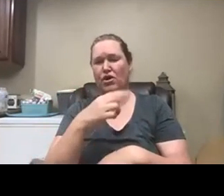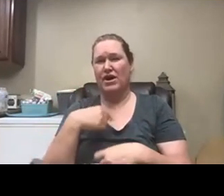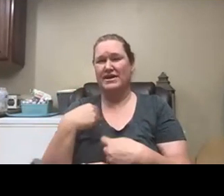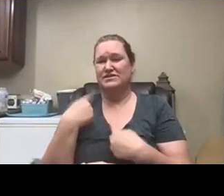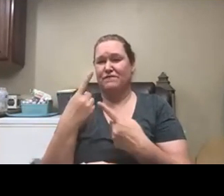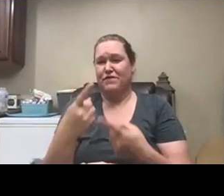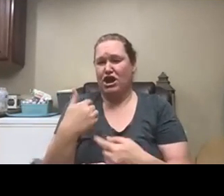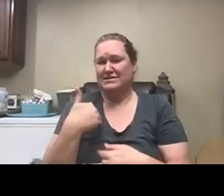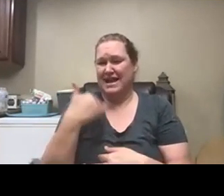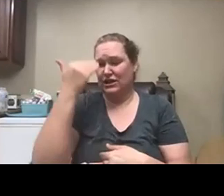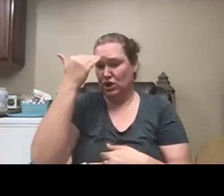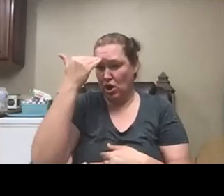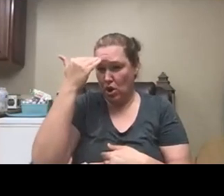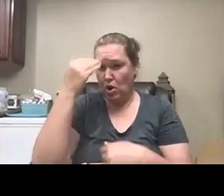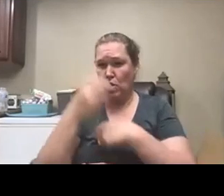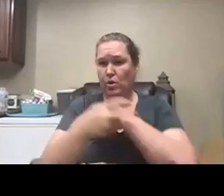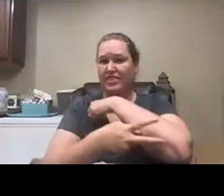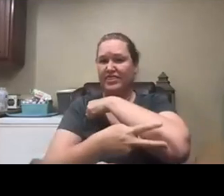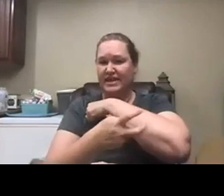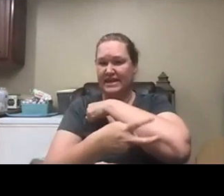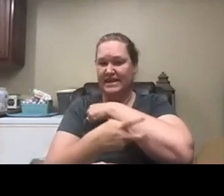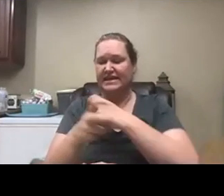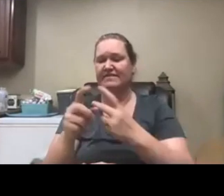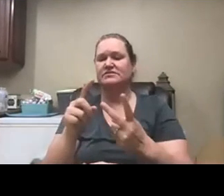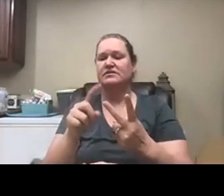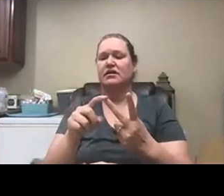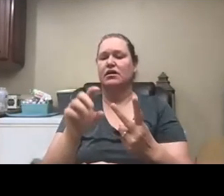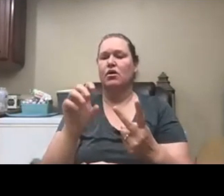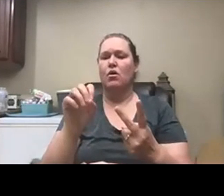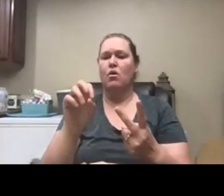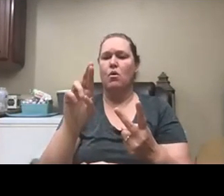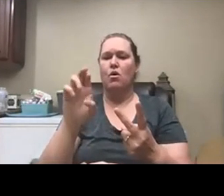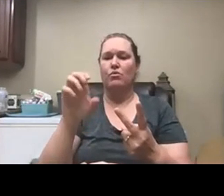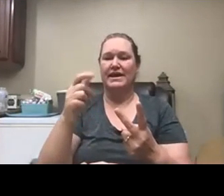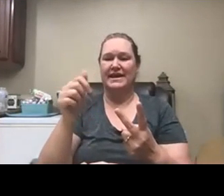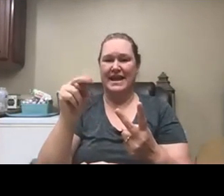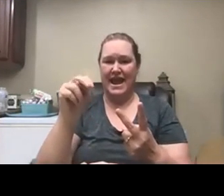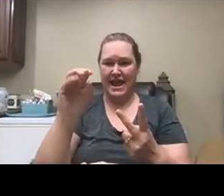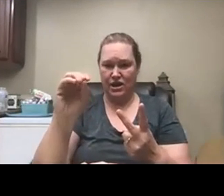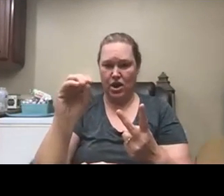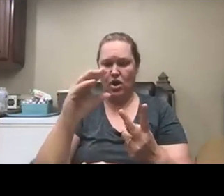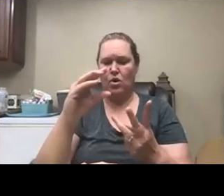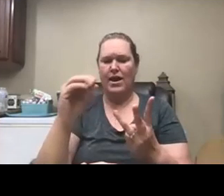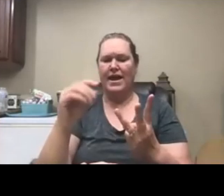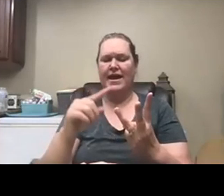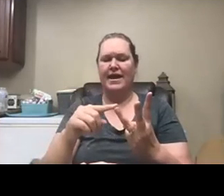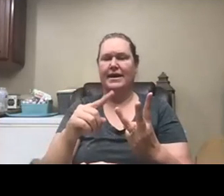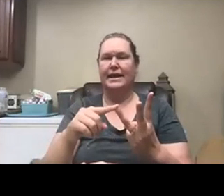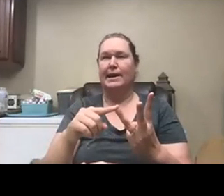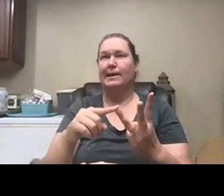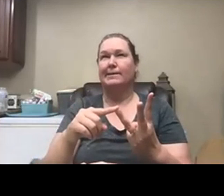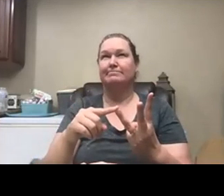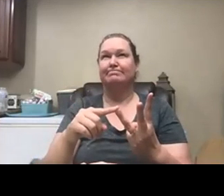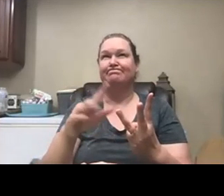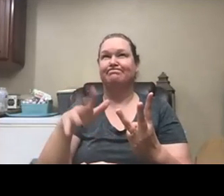during the coronavirus time and i told her that i recommended thieves oregano